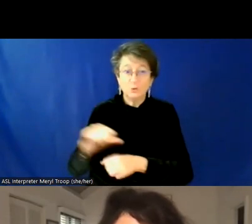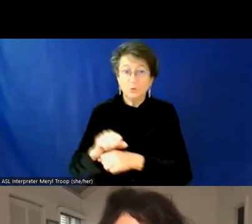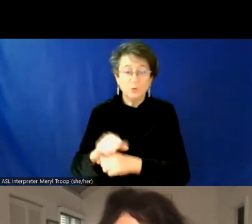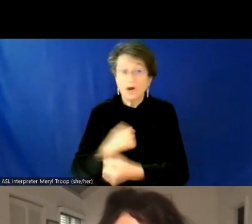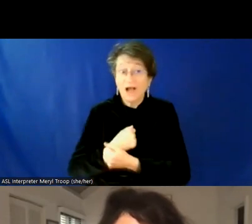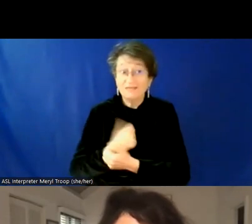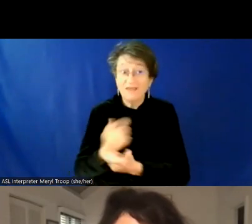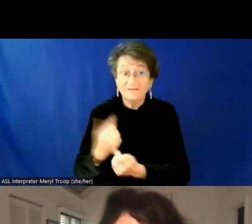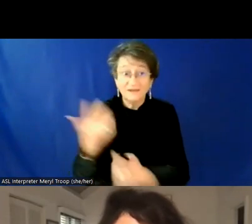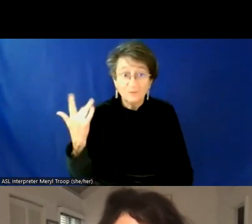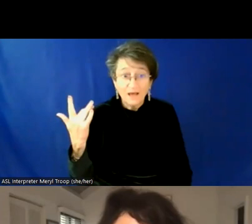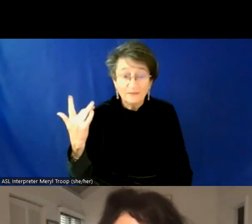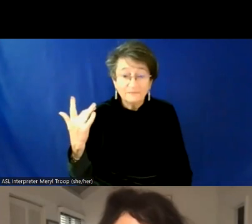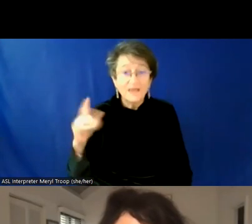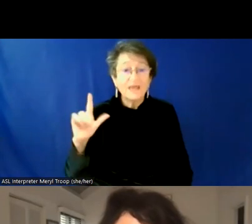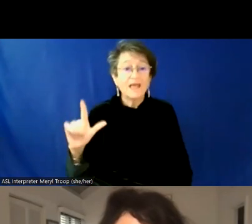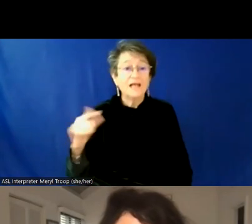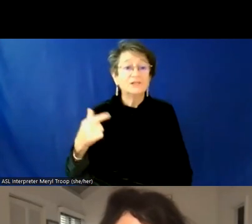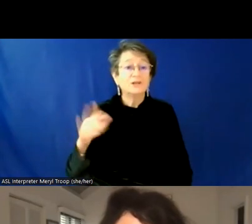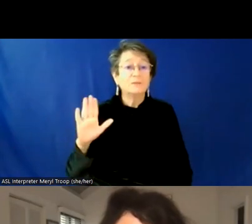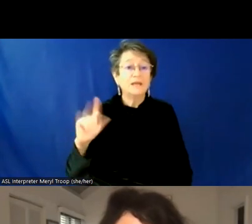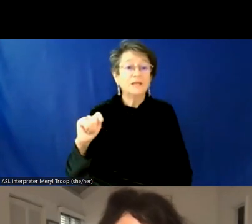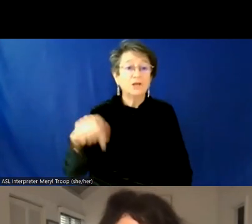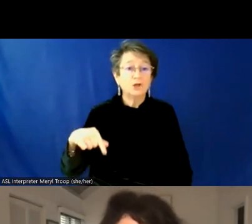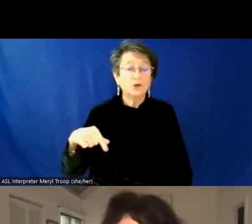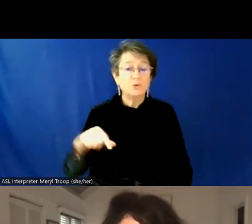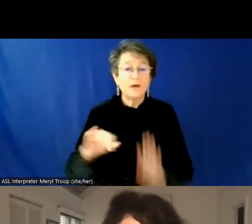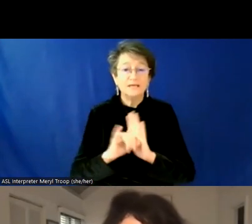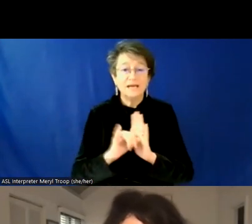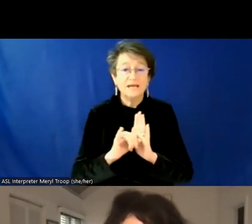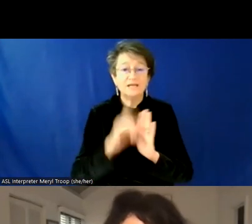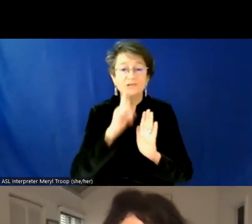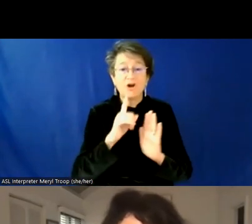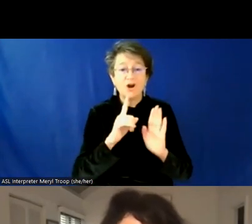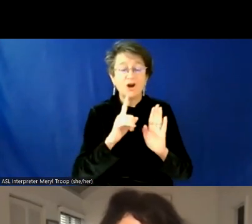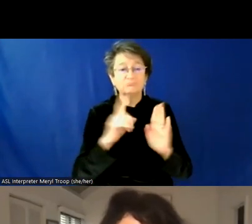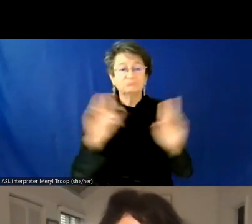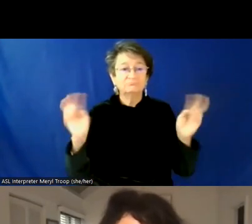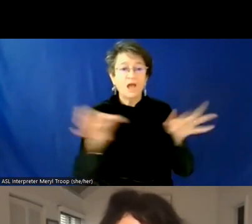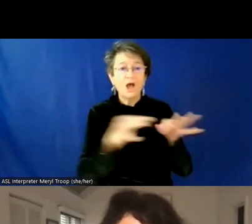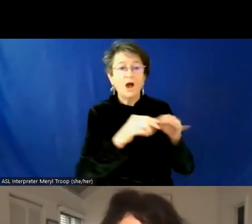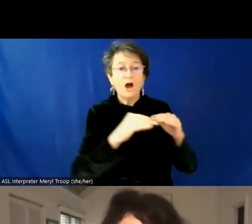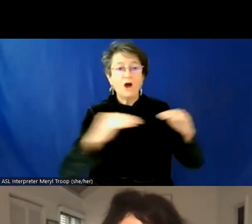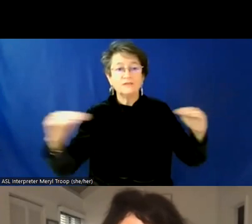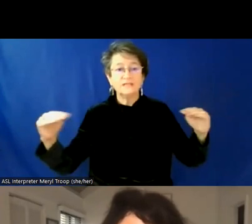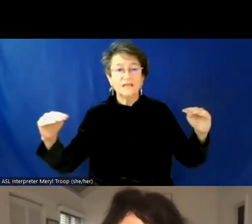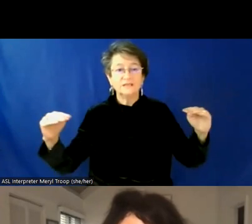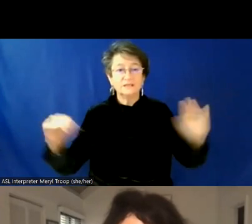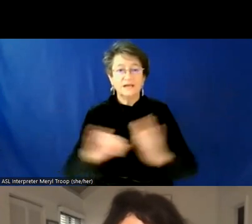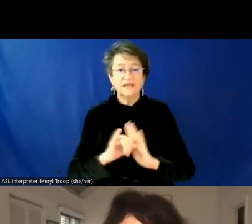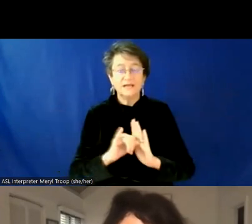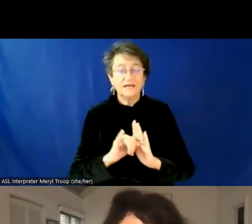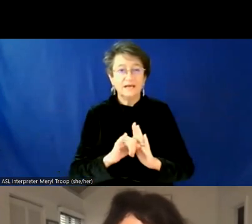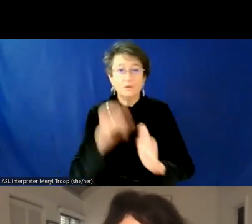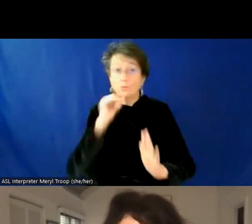you know, LGBTQ identities are sort what we talk about as being horizontal identities. Um, these are not things that we inherit